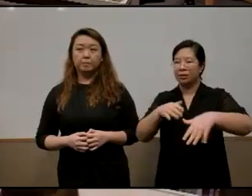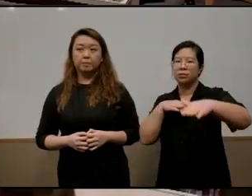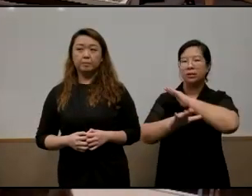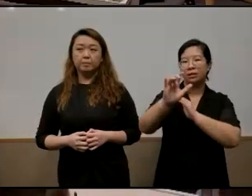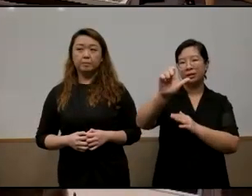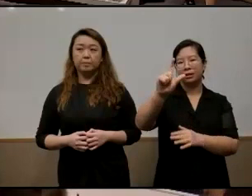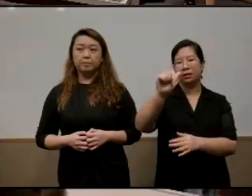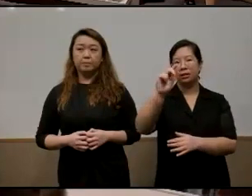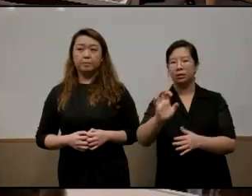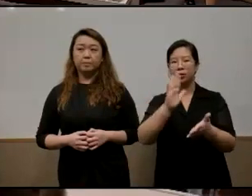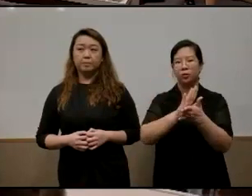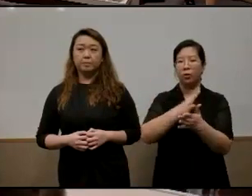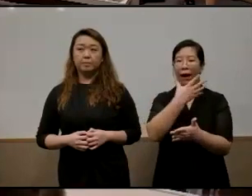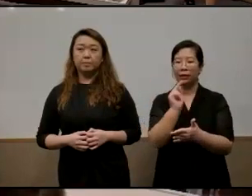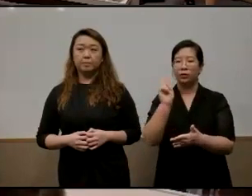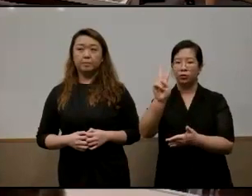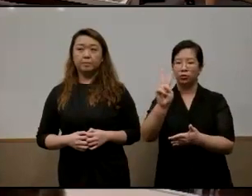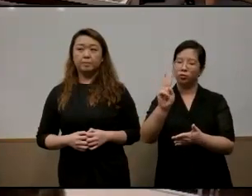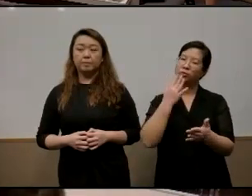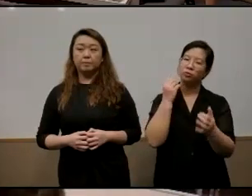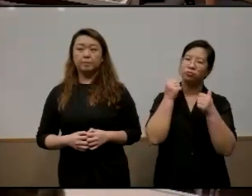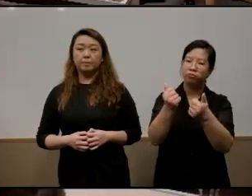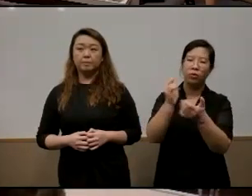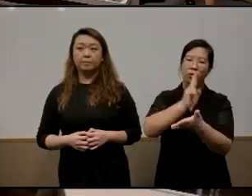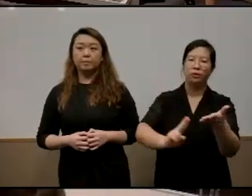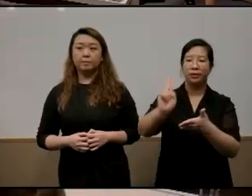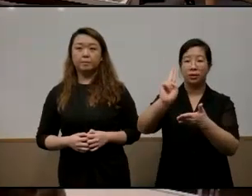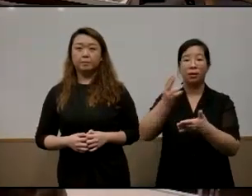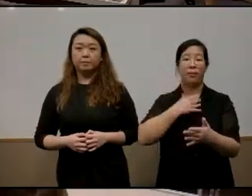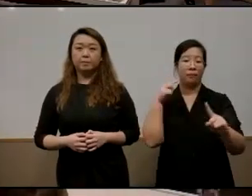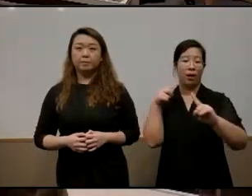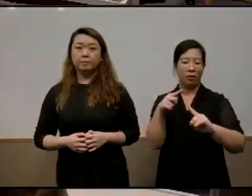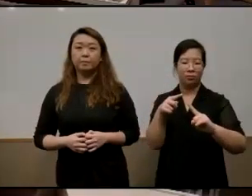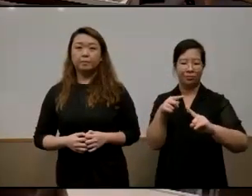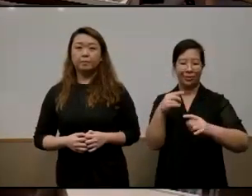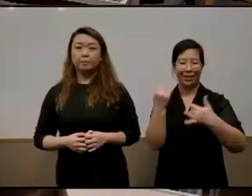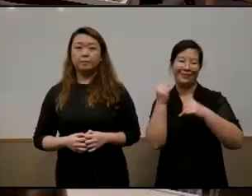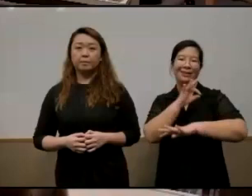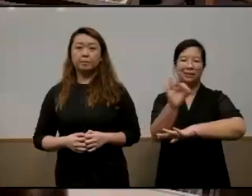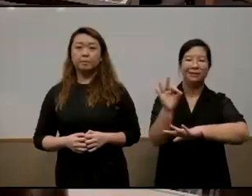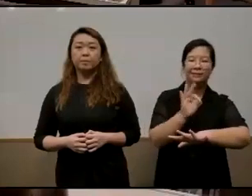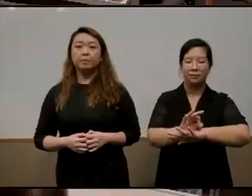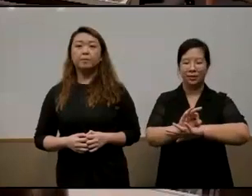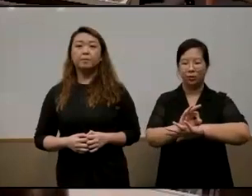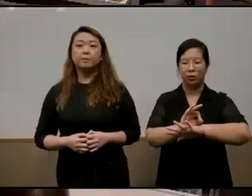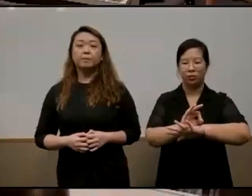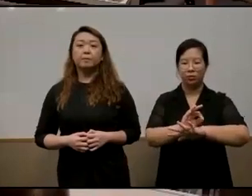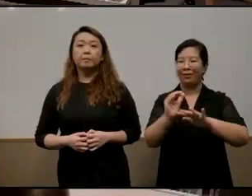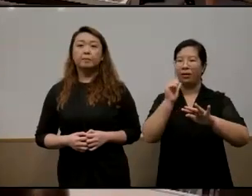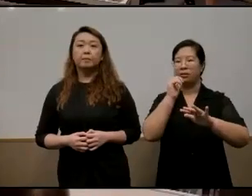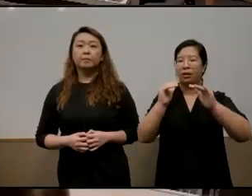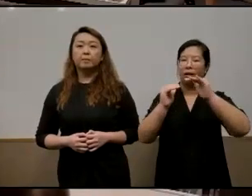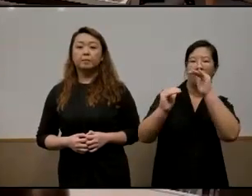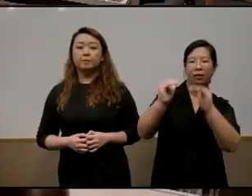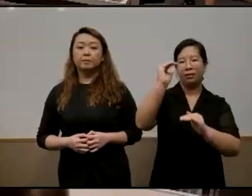comprehensive universities now my point is the level of playing field and we have heard this over and over again is not equal